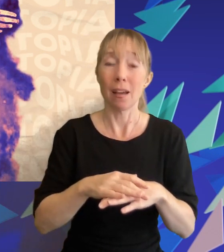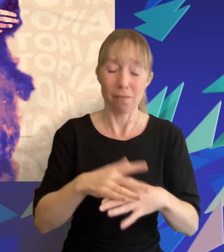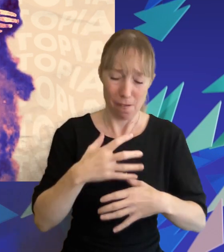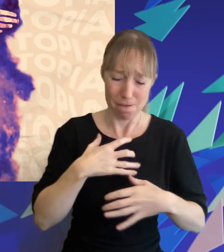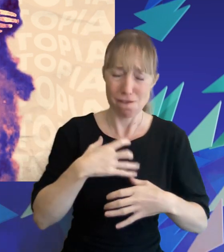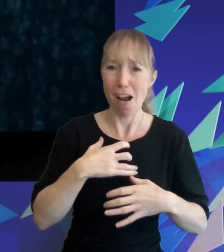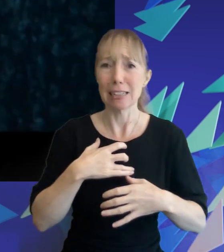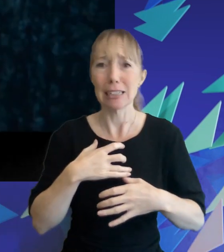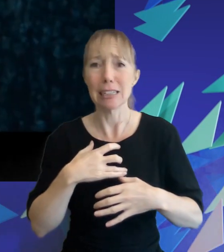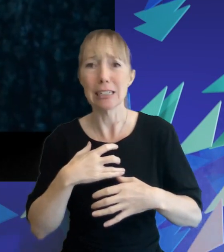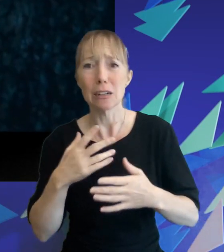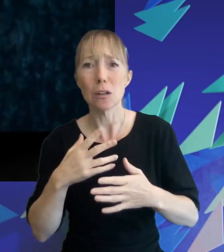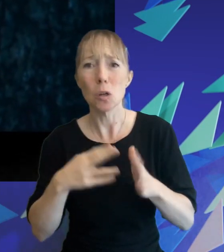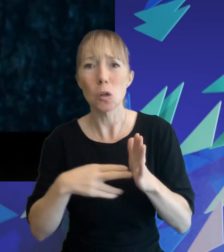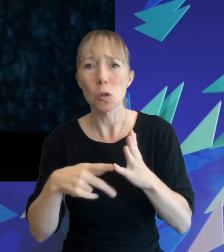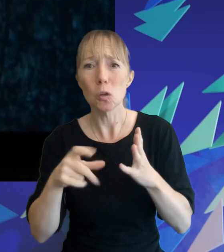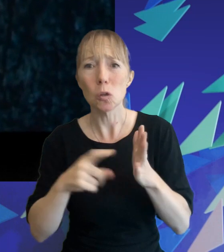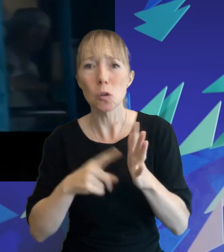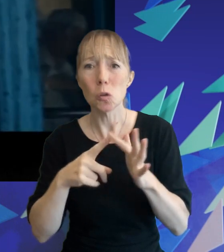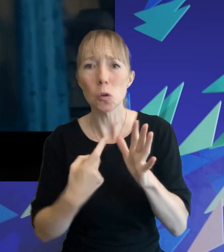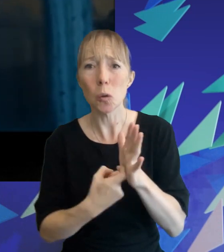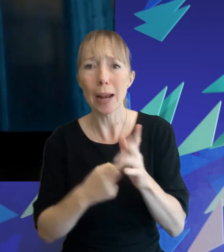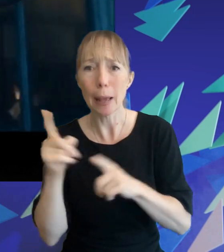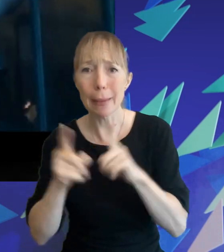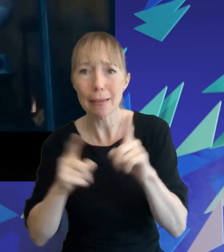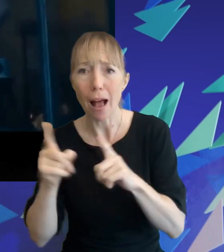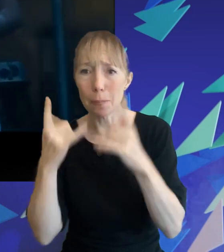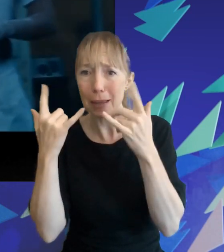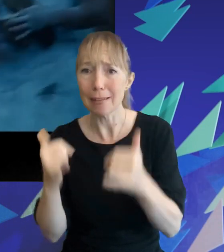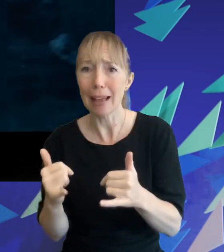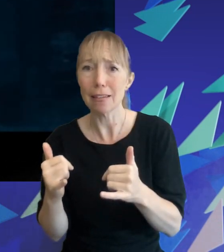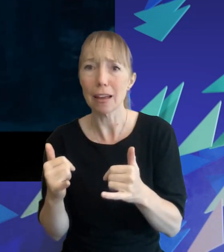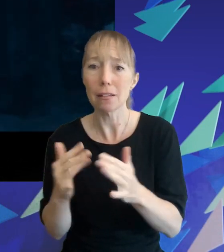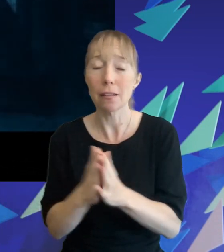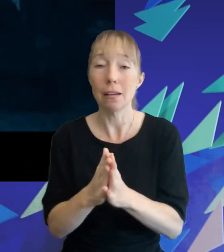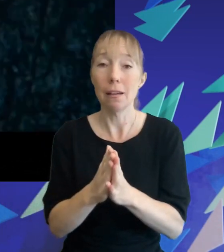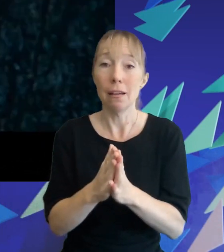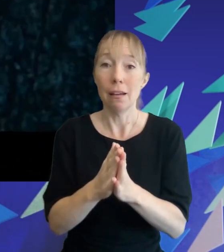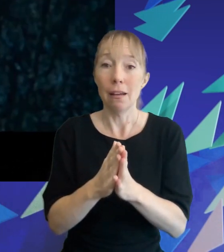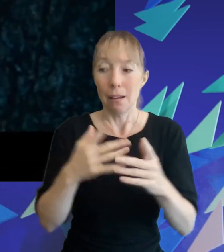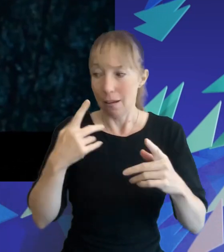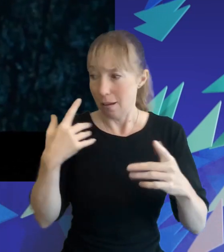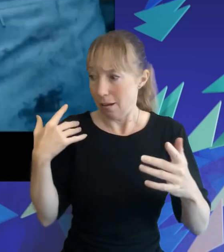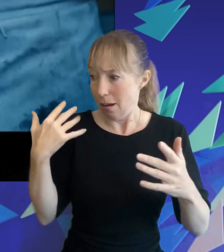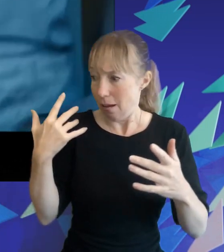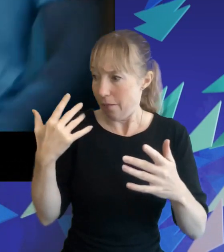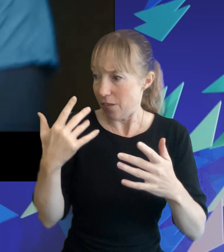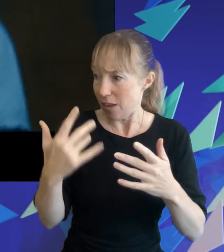happening in north korea and even since then with each year the doom cloud seems to get lower and lower